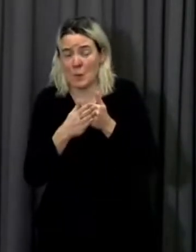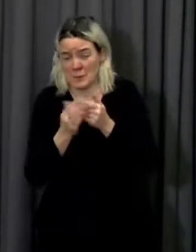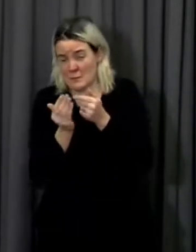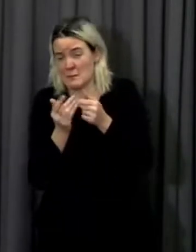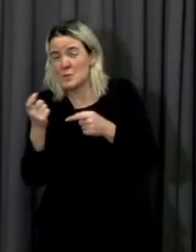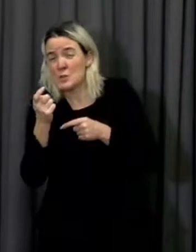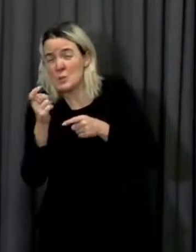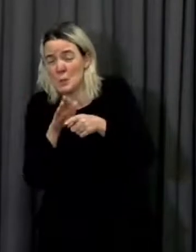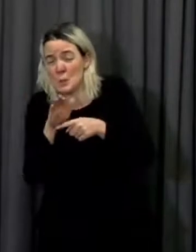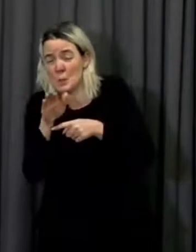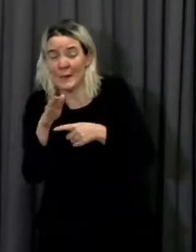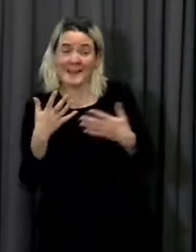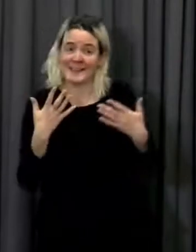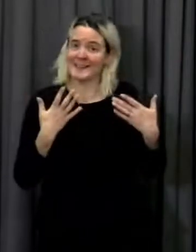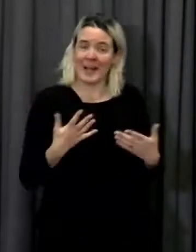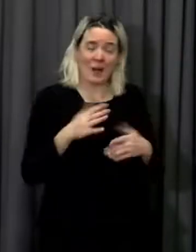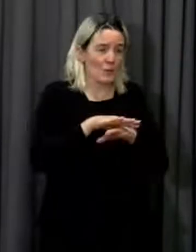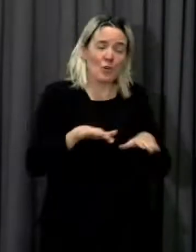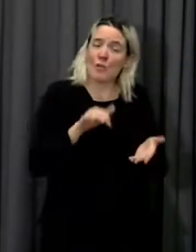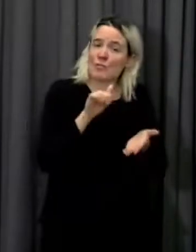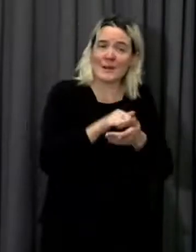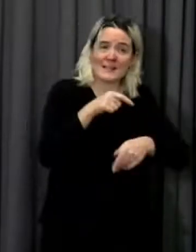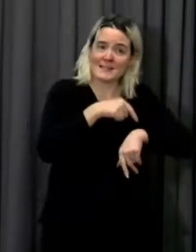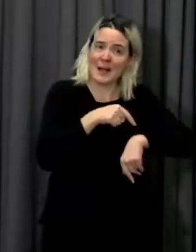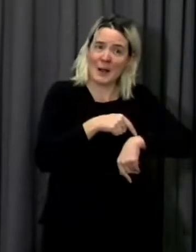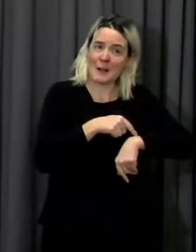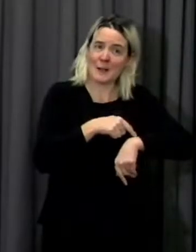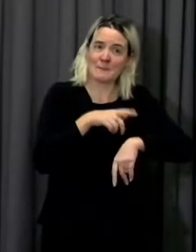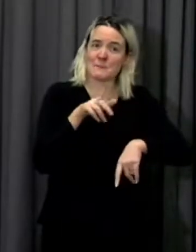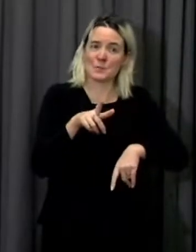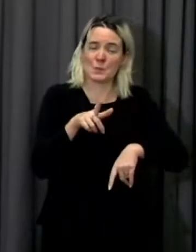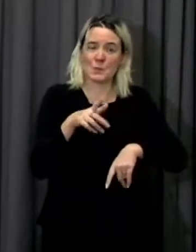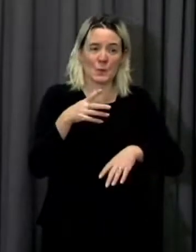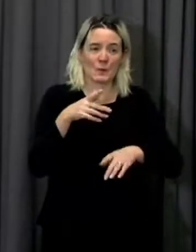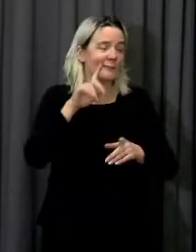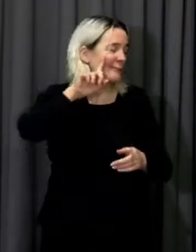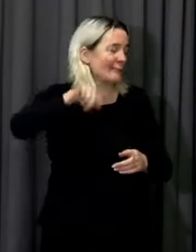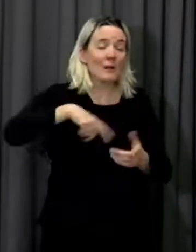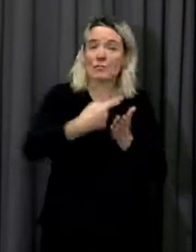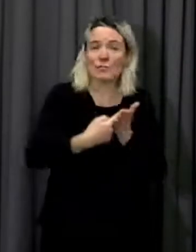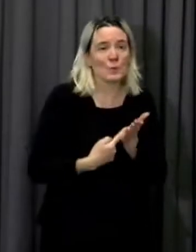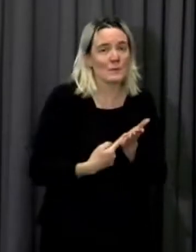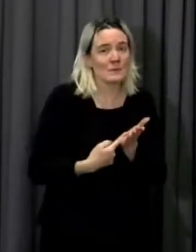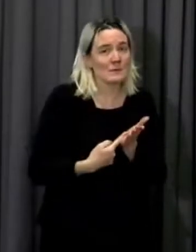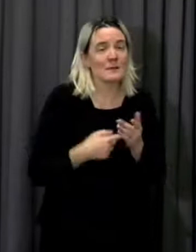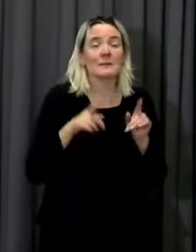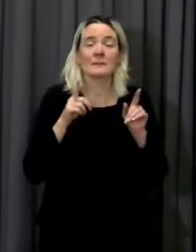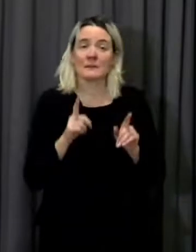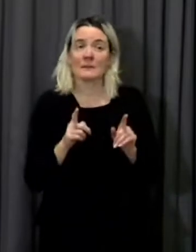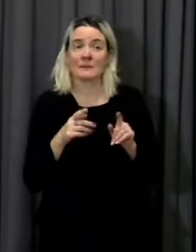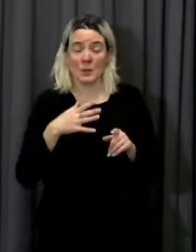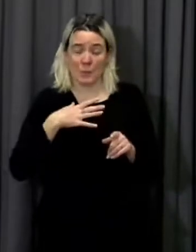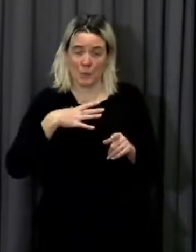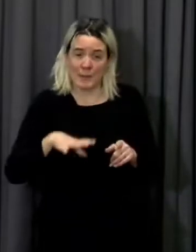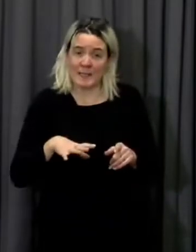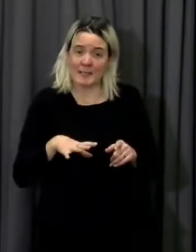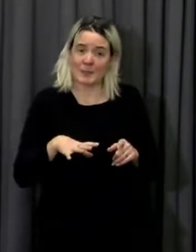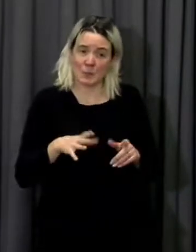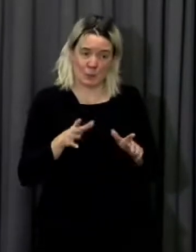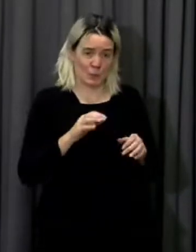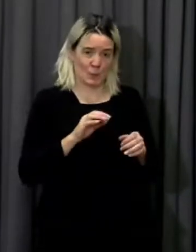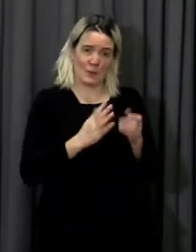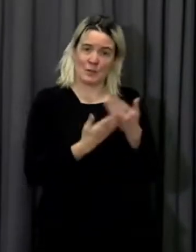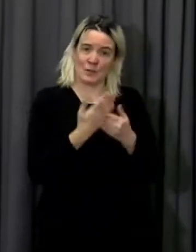relax now is the time to make sure that we can really dampen down on this variant and